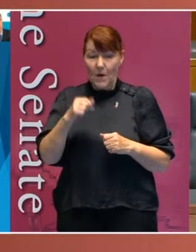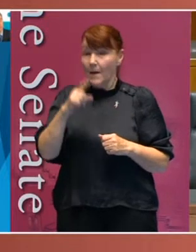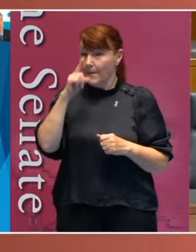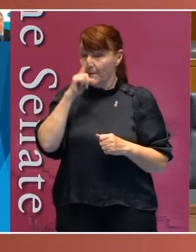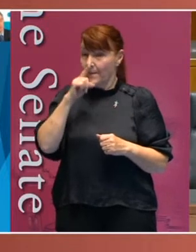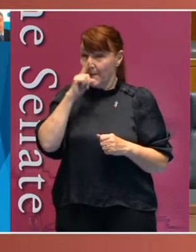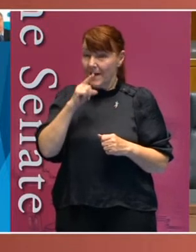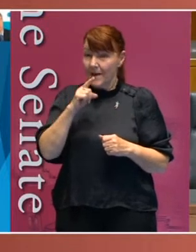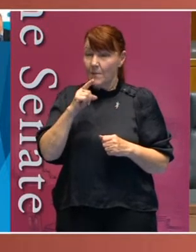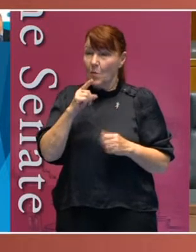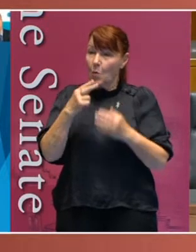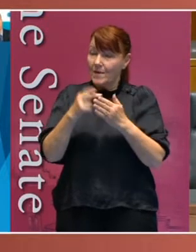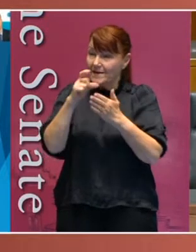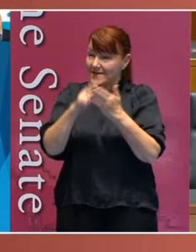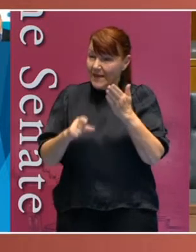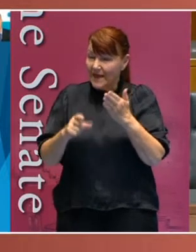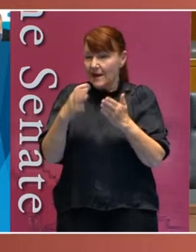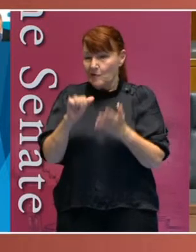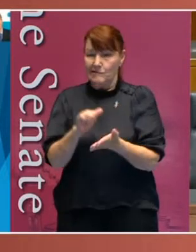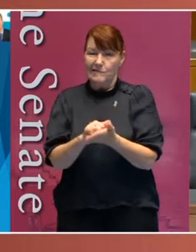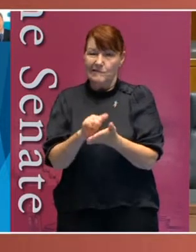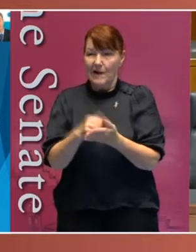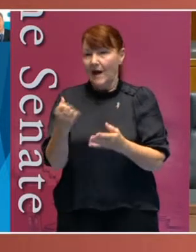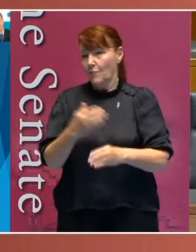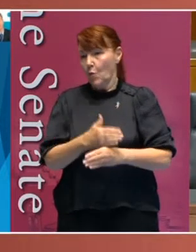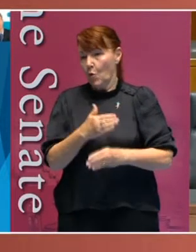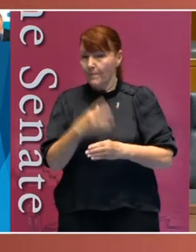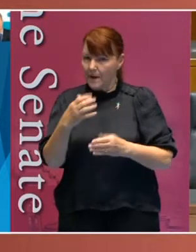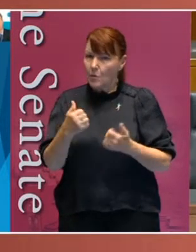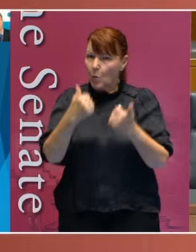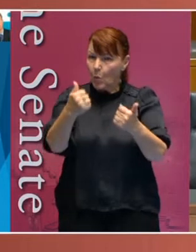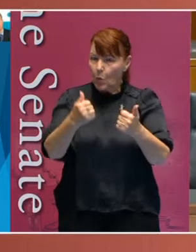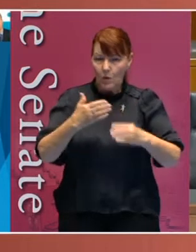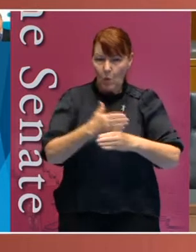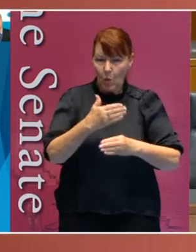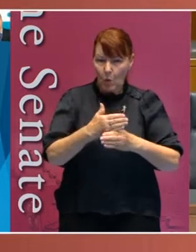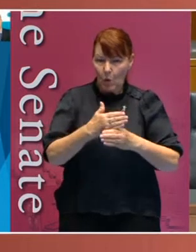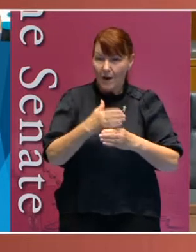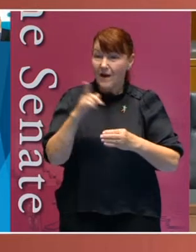disability are not just getting a job, but a good job, they are healthier, safer.